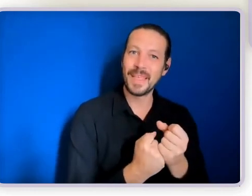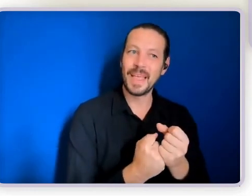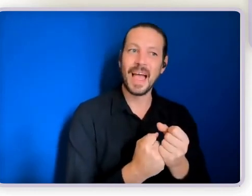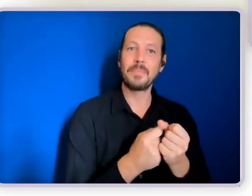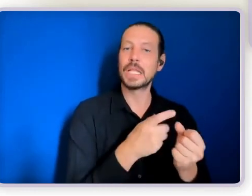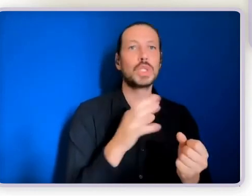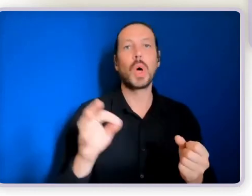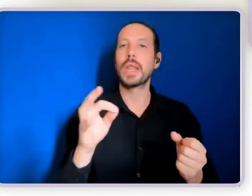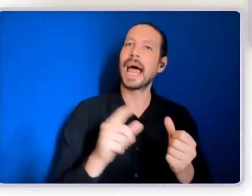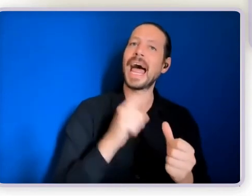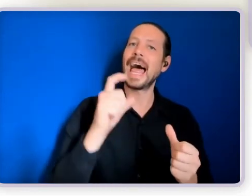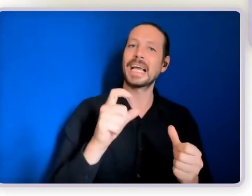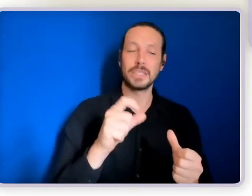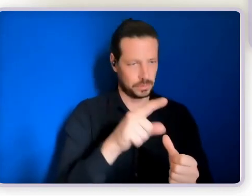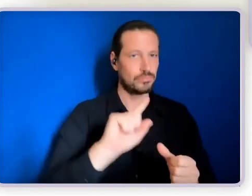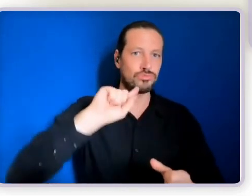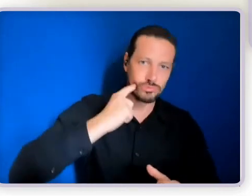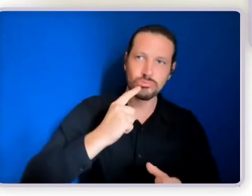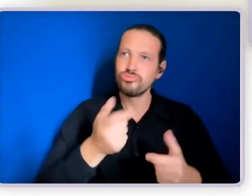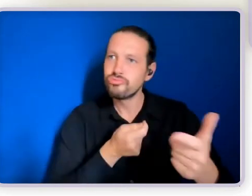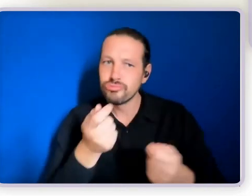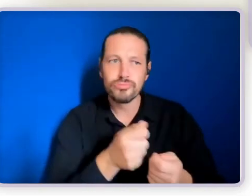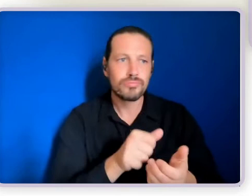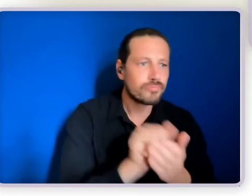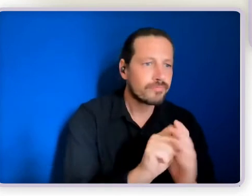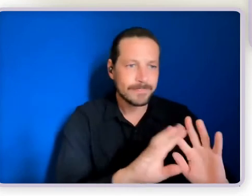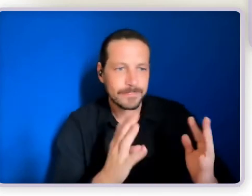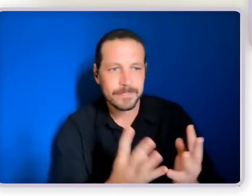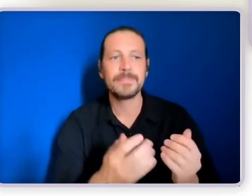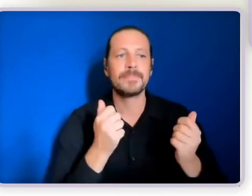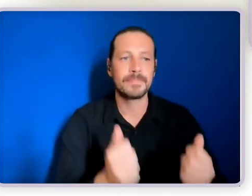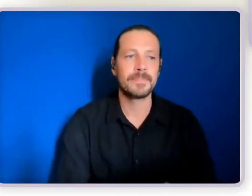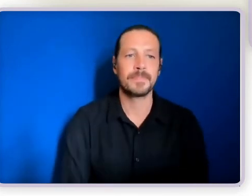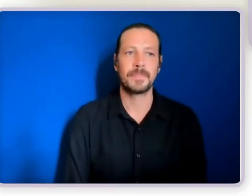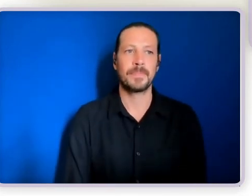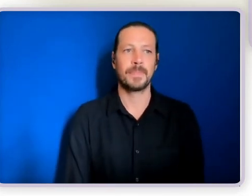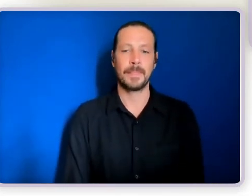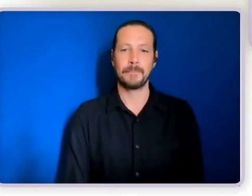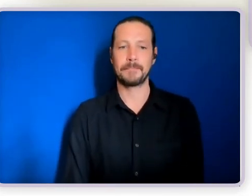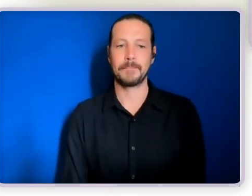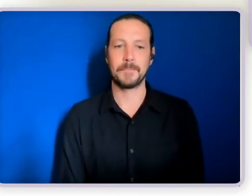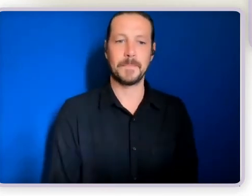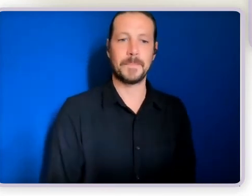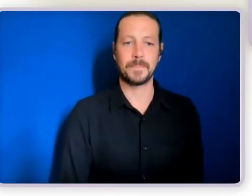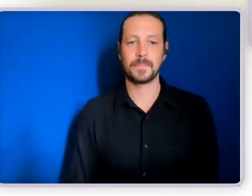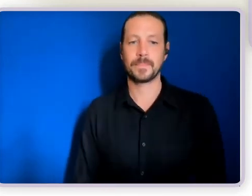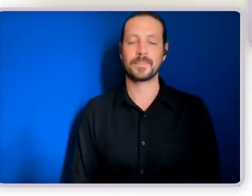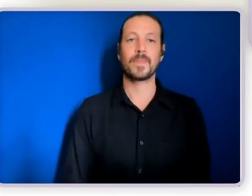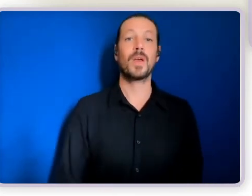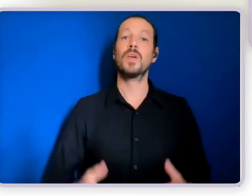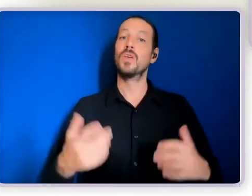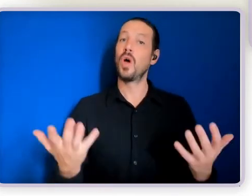someone so making choices a little bit about how this might happen